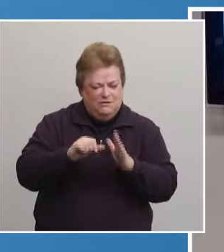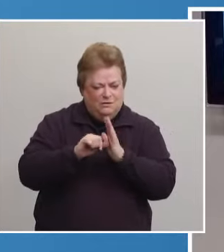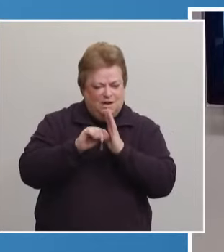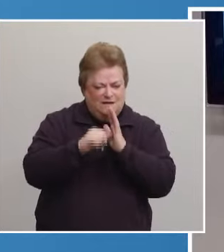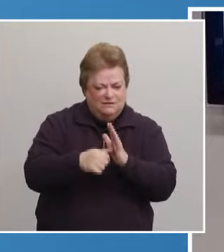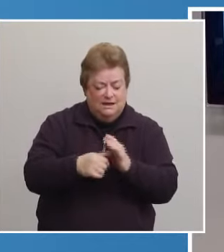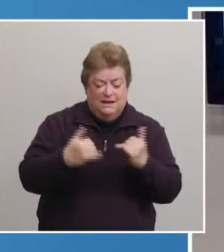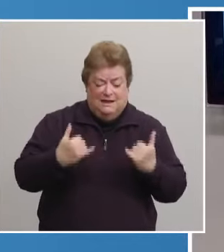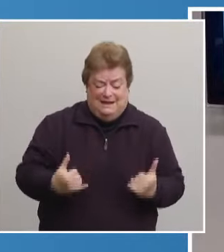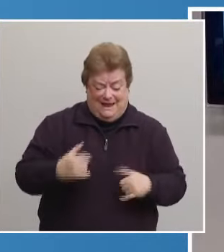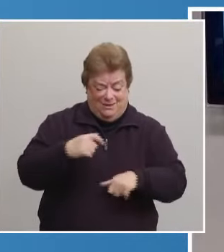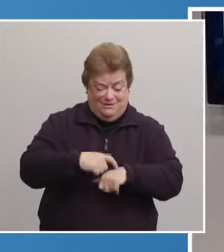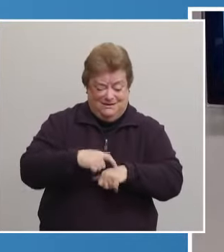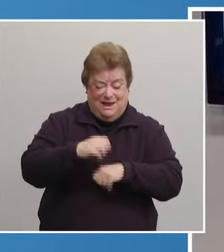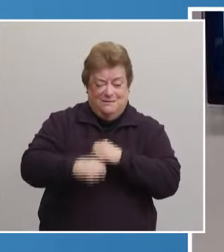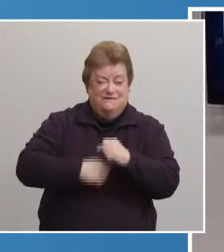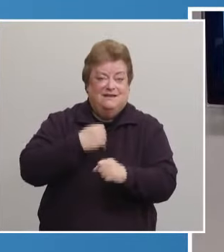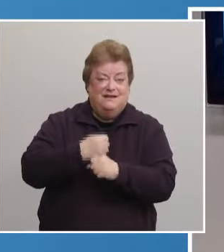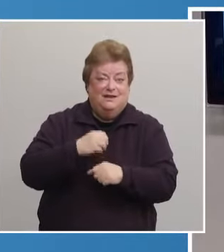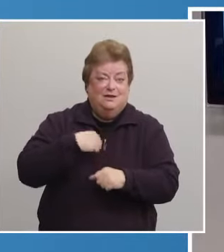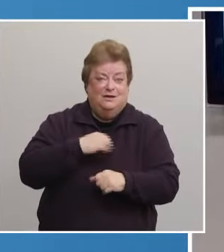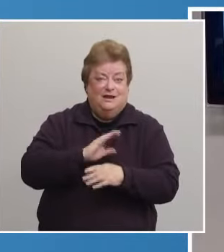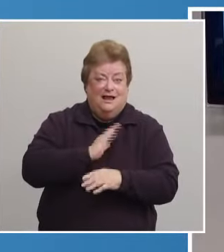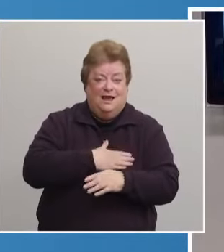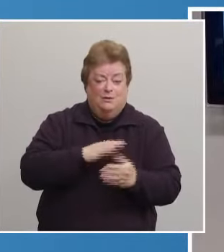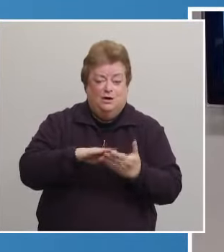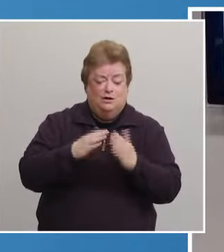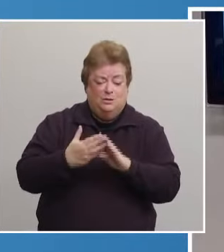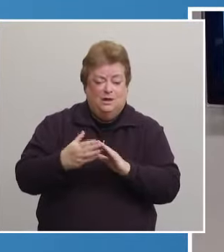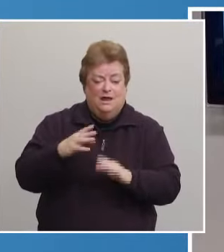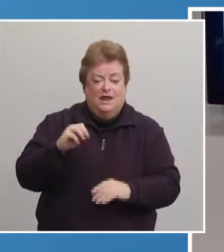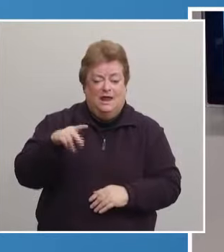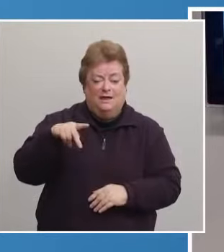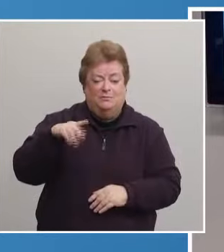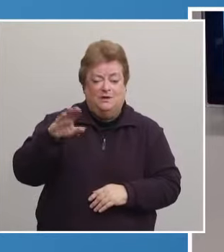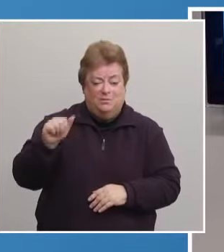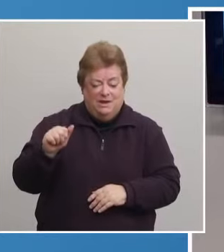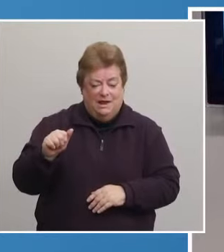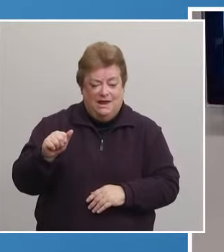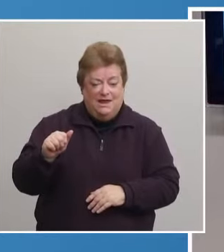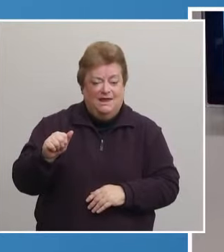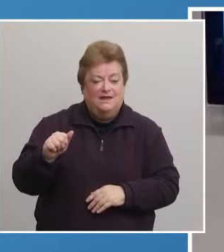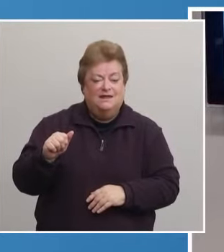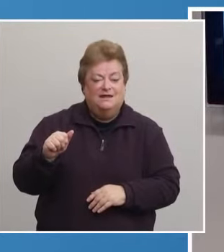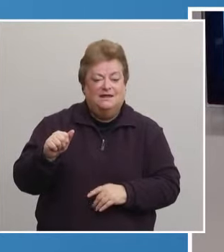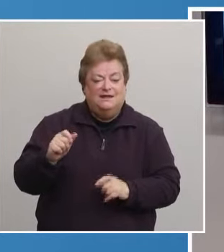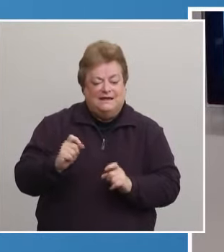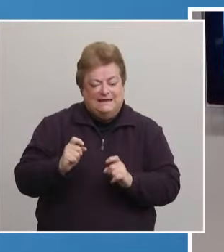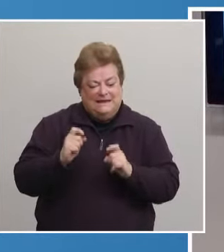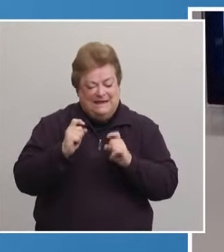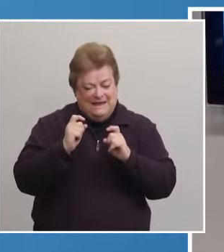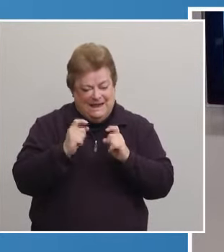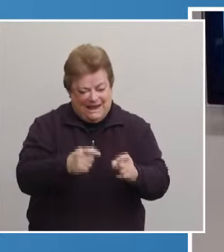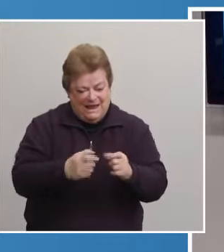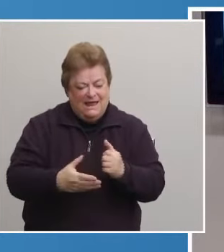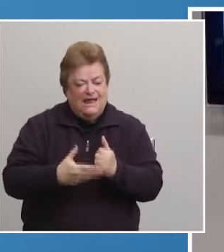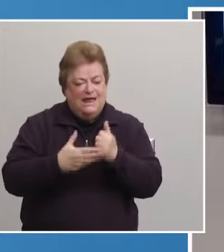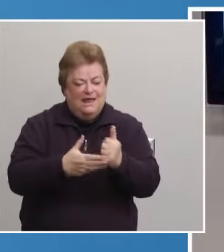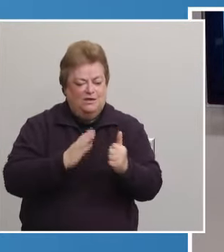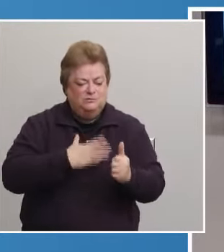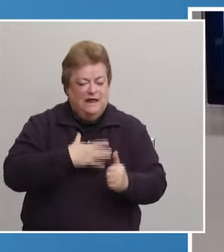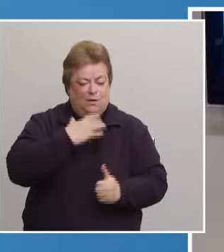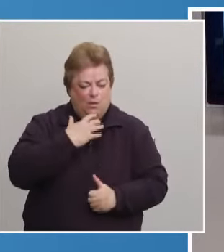time of year we are at in our community. And PBA affords our elders coming into the